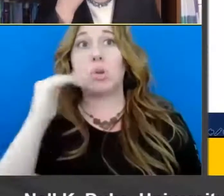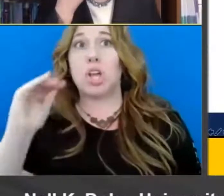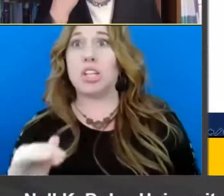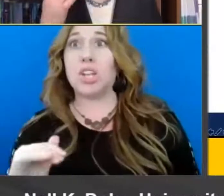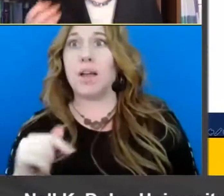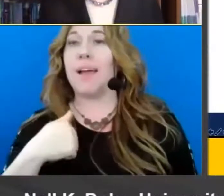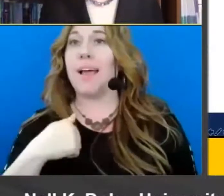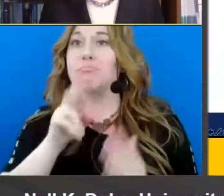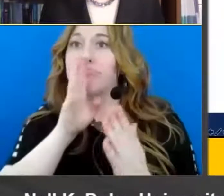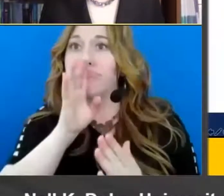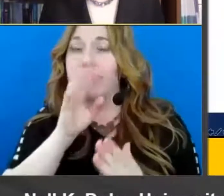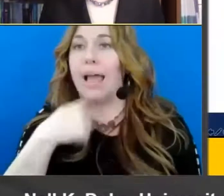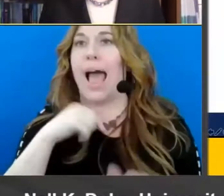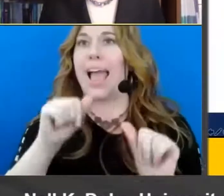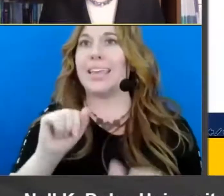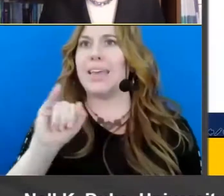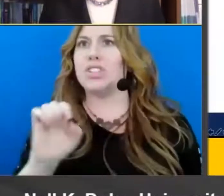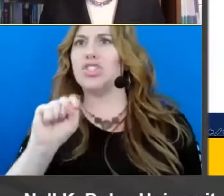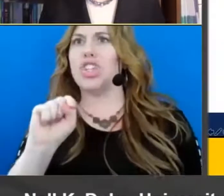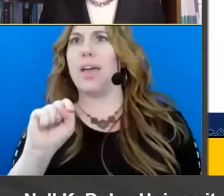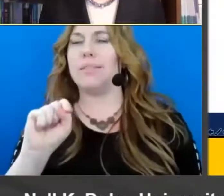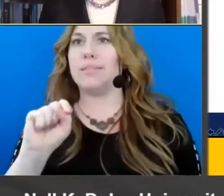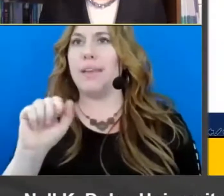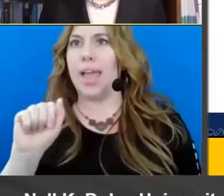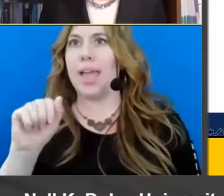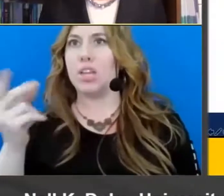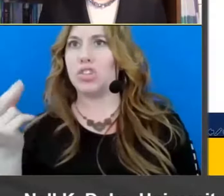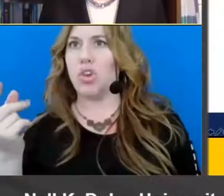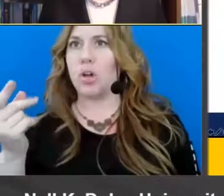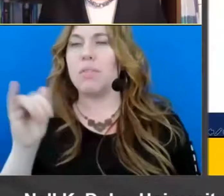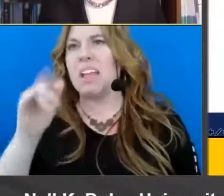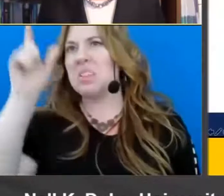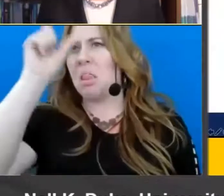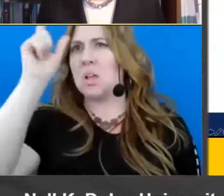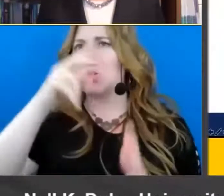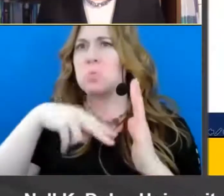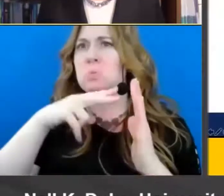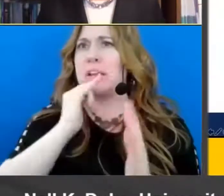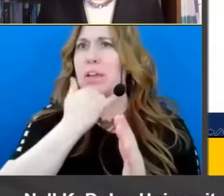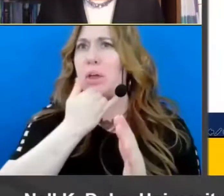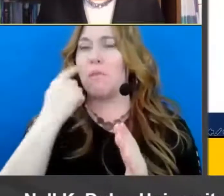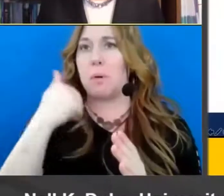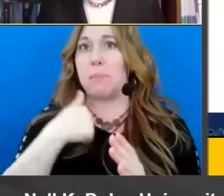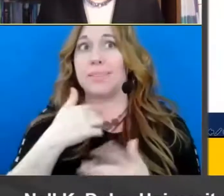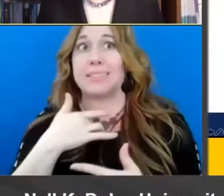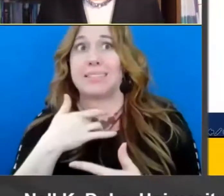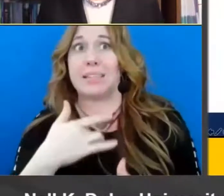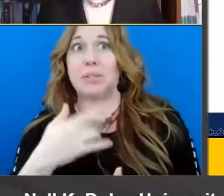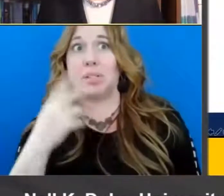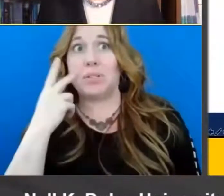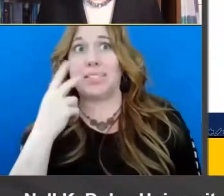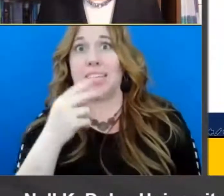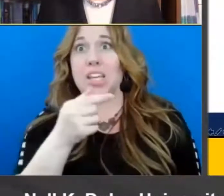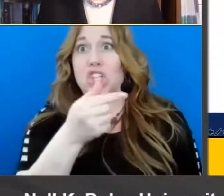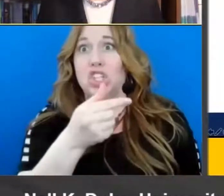i can jet a dog now that would be a very logical reading error to make because typically when the letter g is